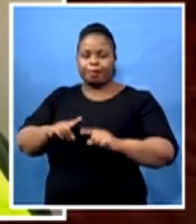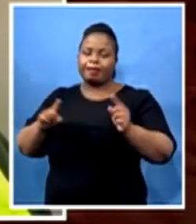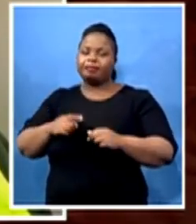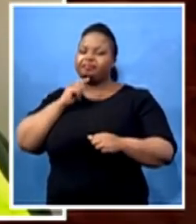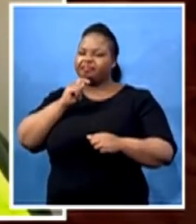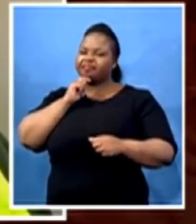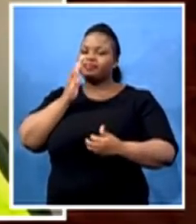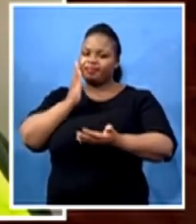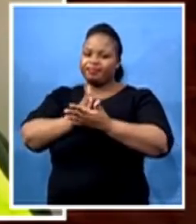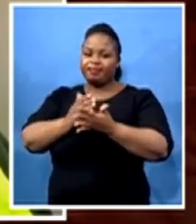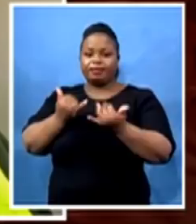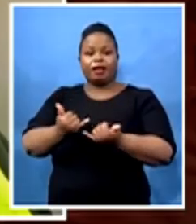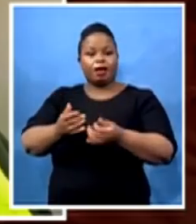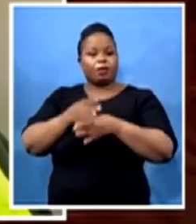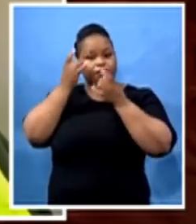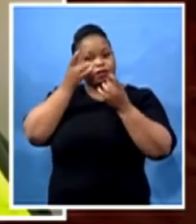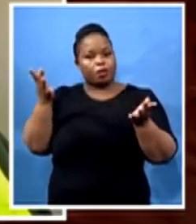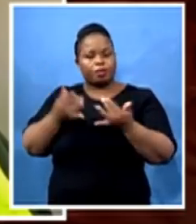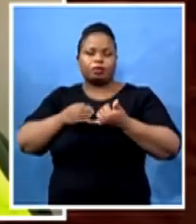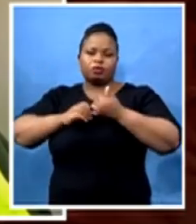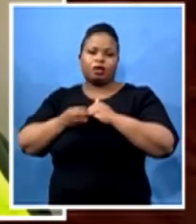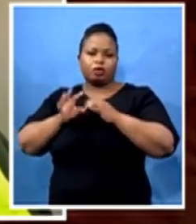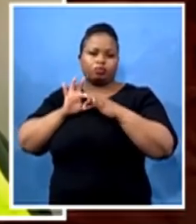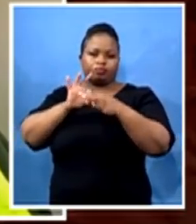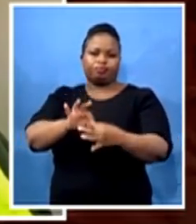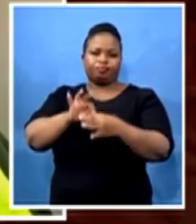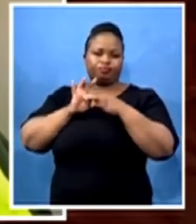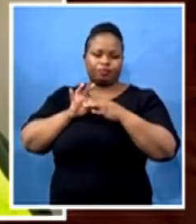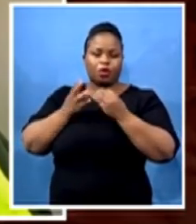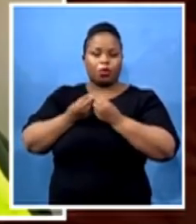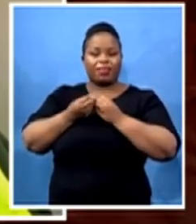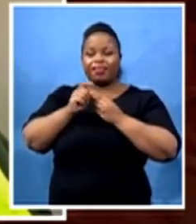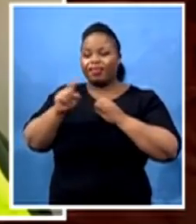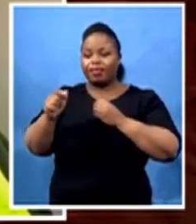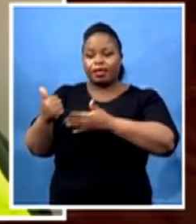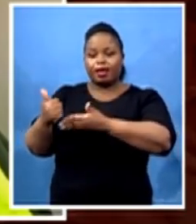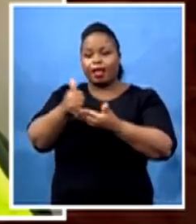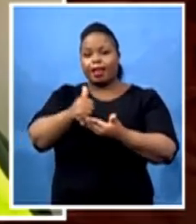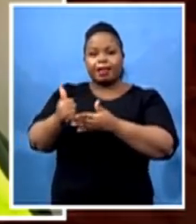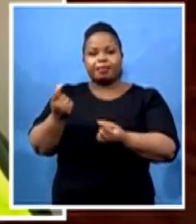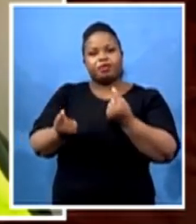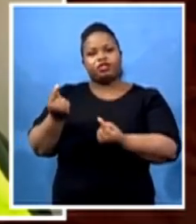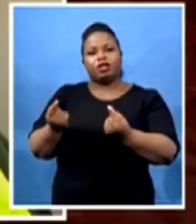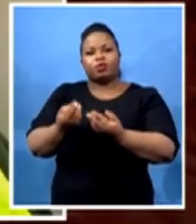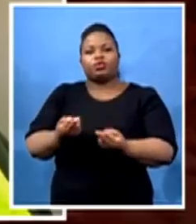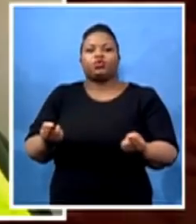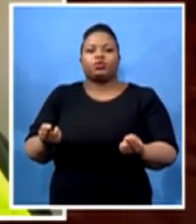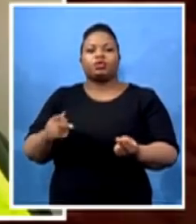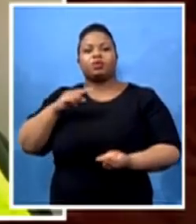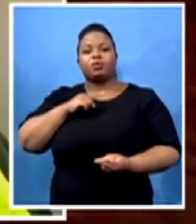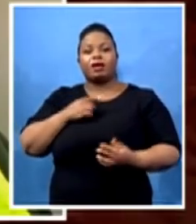are working closely together with them, assisting each other even with resources. Because our phase two of community